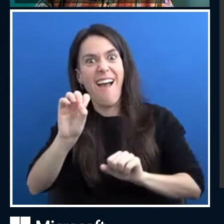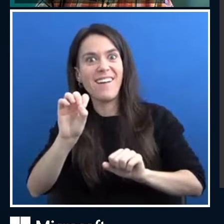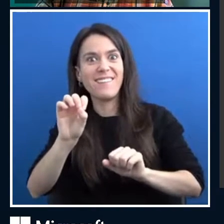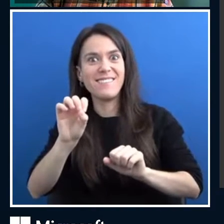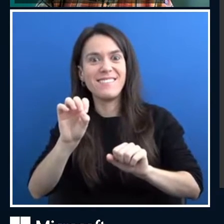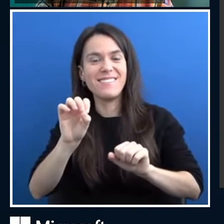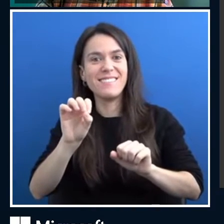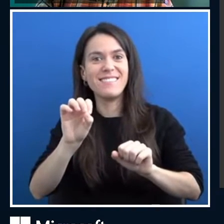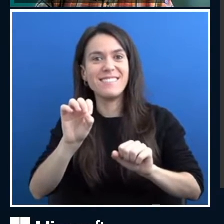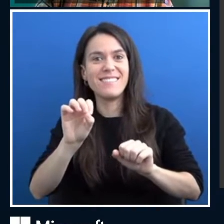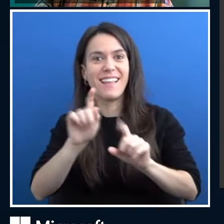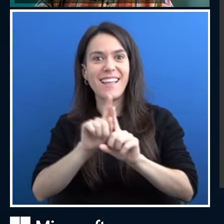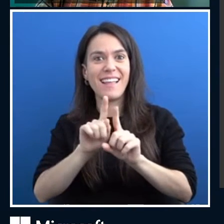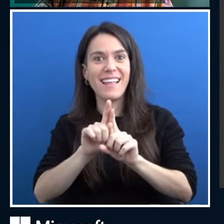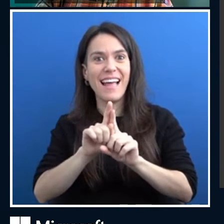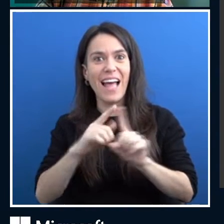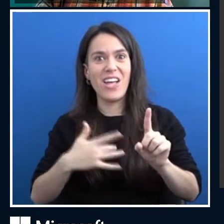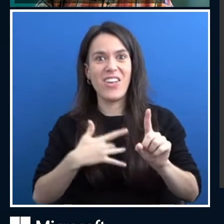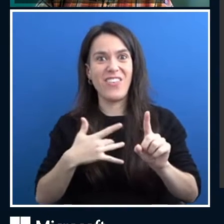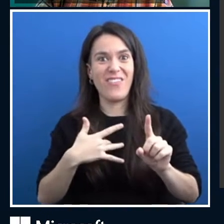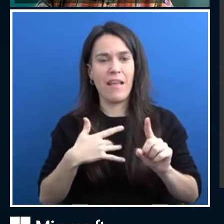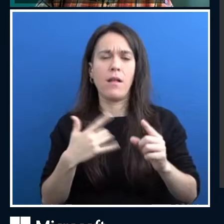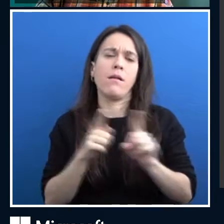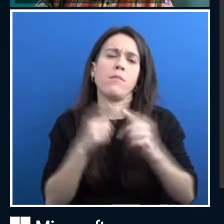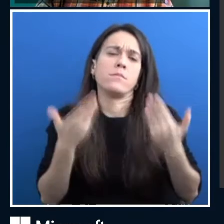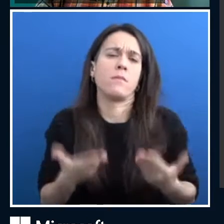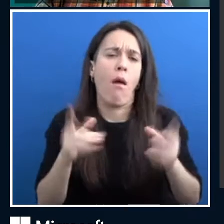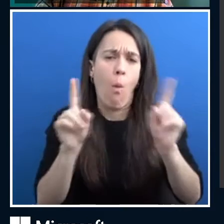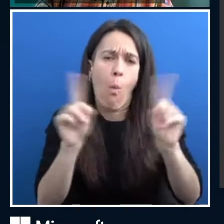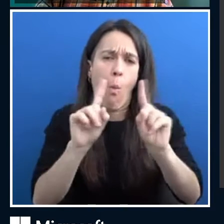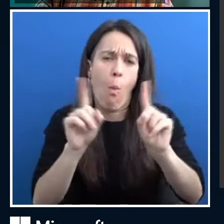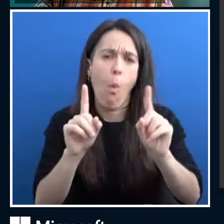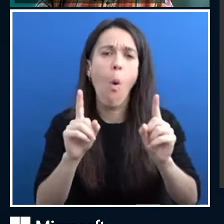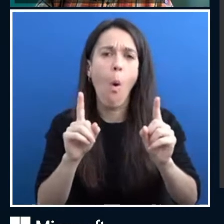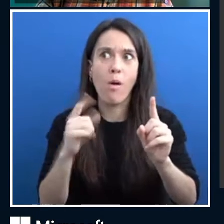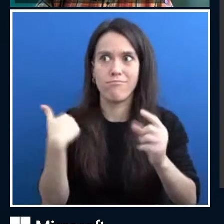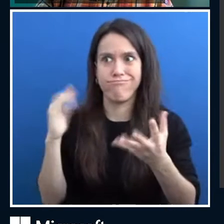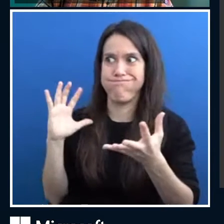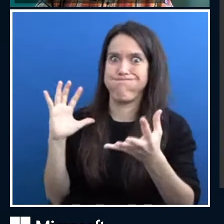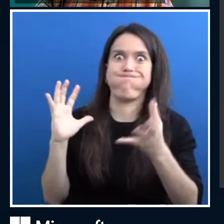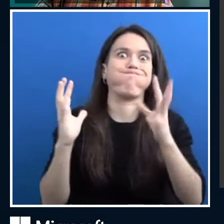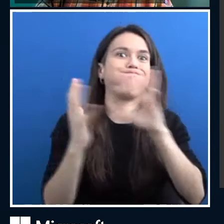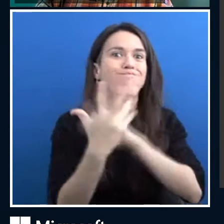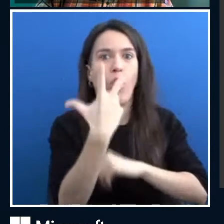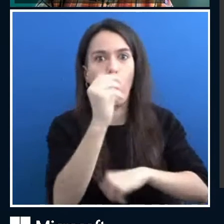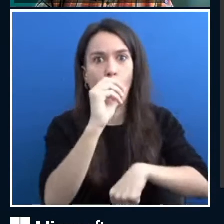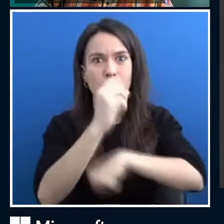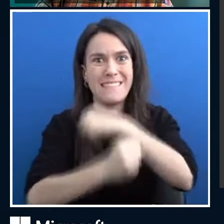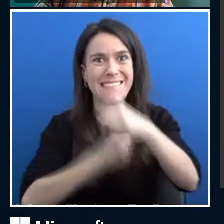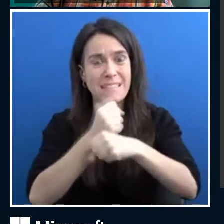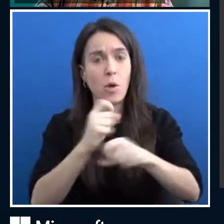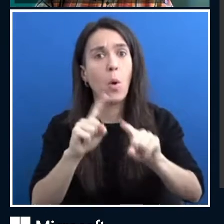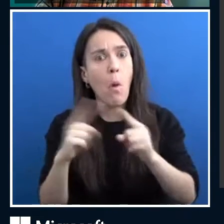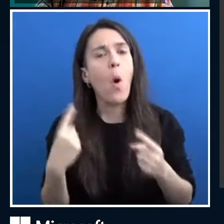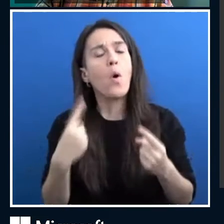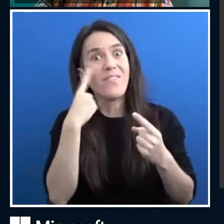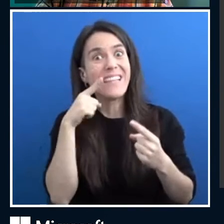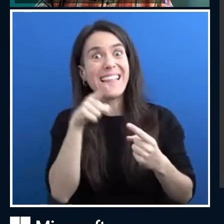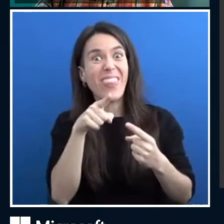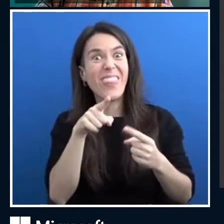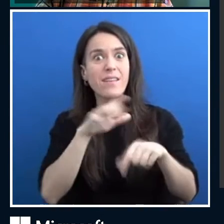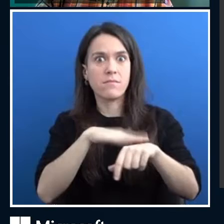90s, is not what it is today. Obviously, it's progressed hugely, but realistically, a fascinating initial